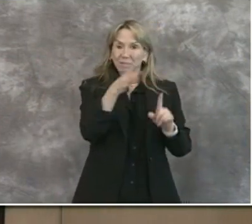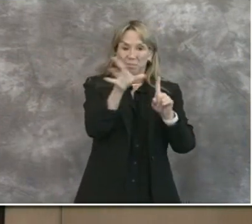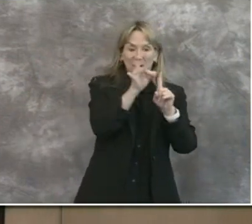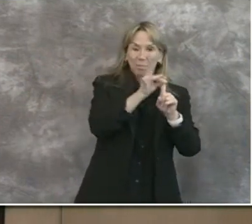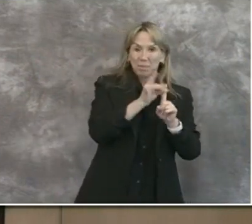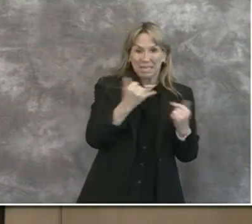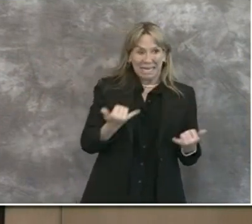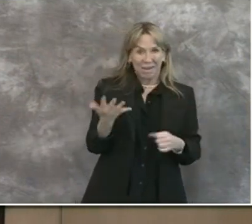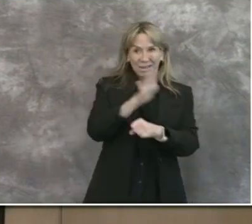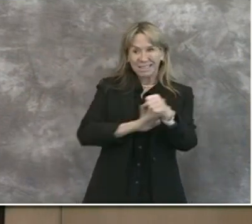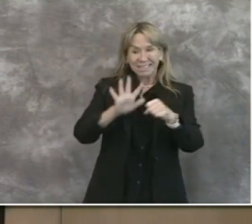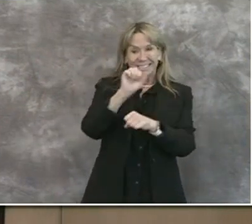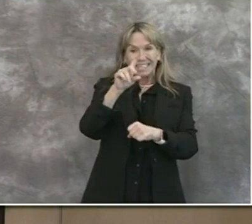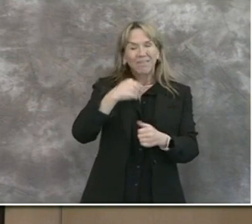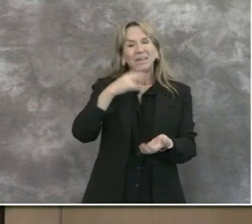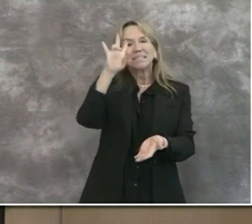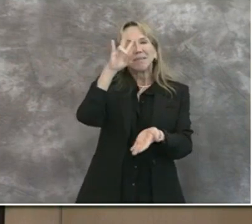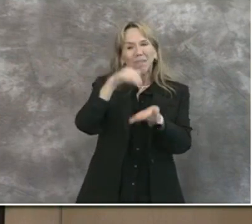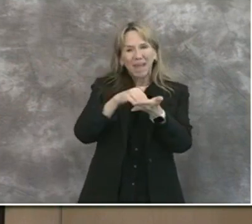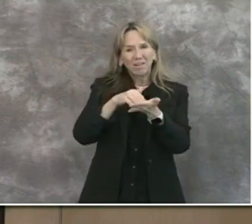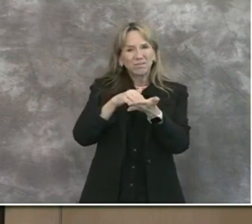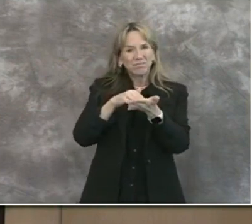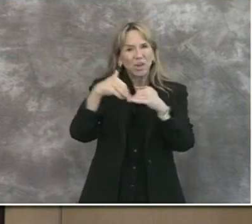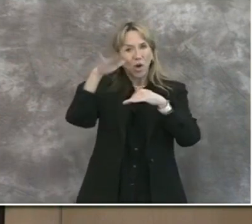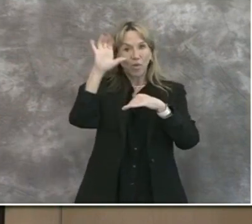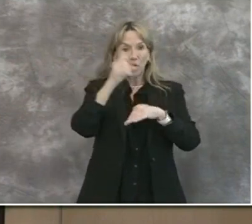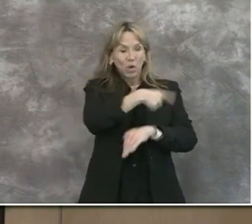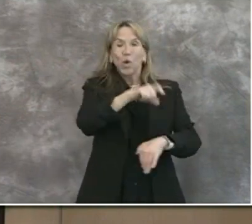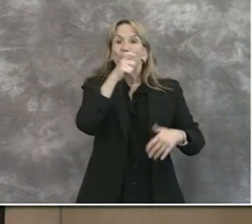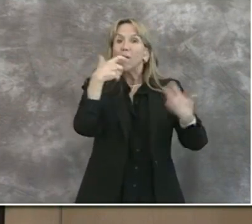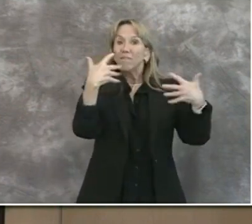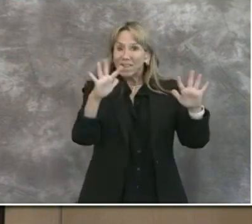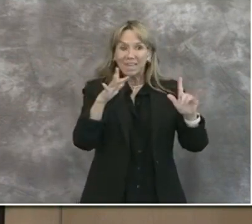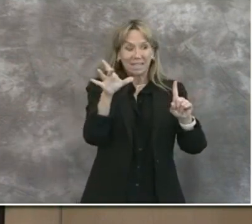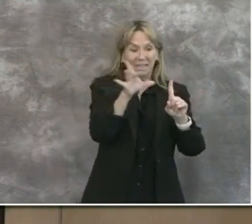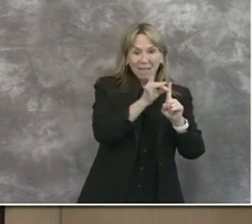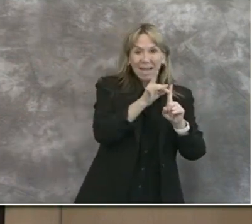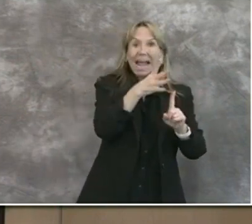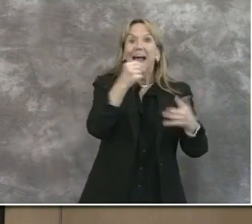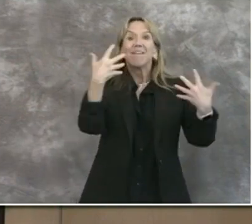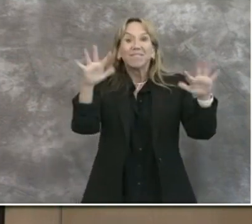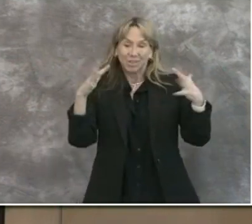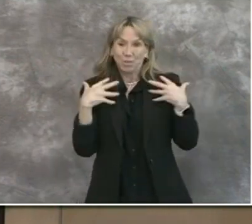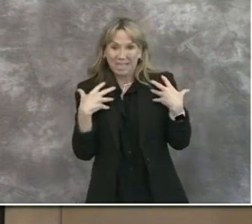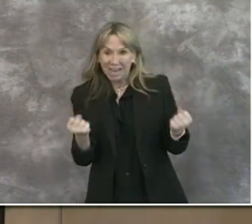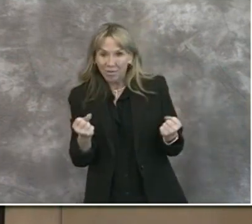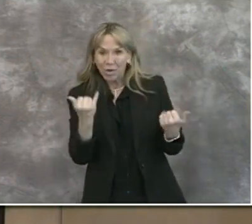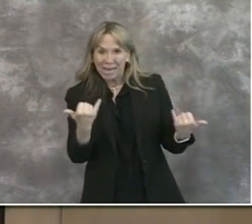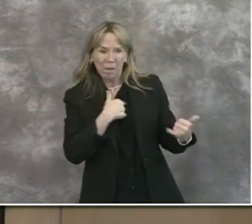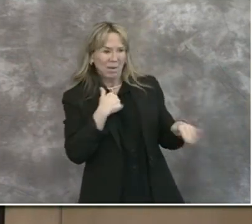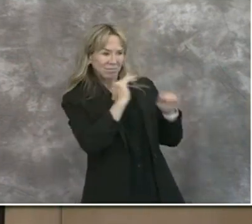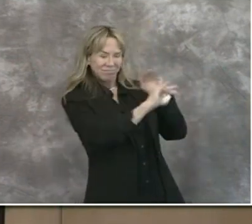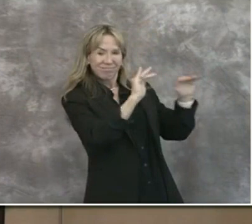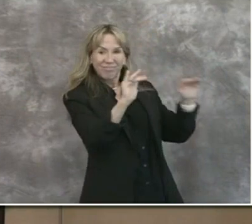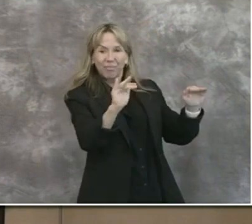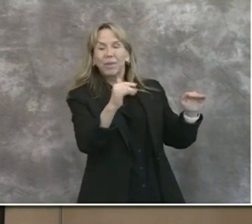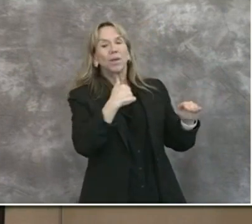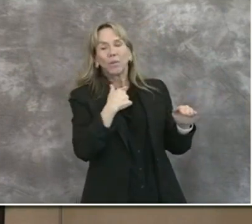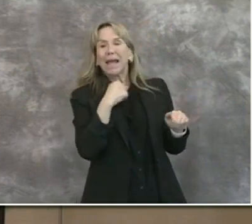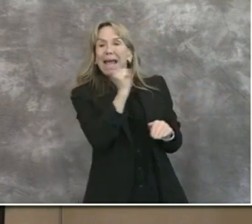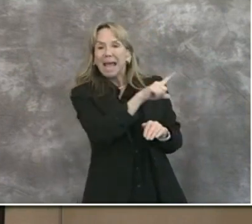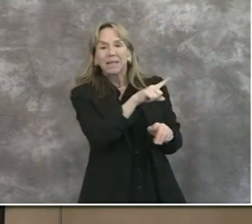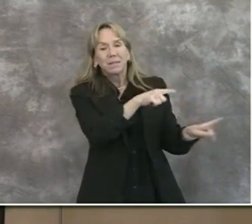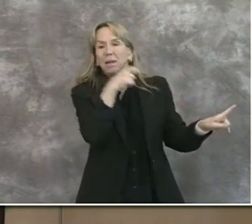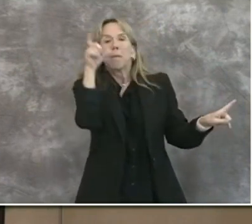cases in our region that we know of. We are doing our very best to reach out to those 7,000 individuals. This is voluntary if they choose